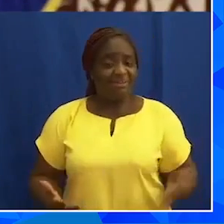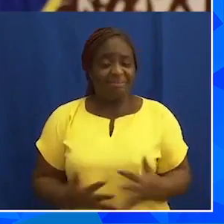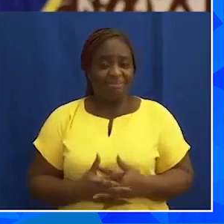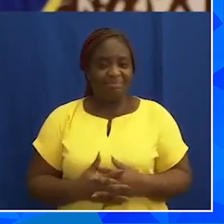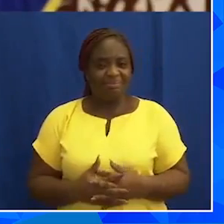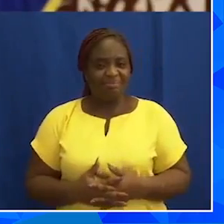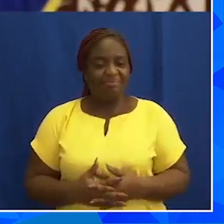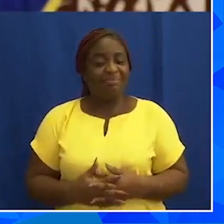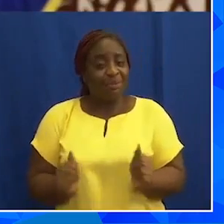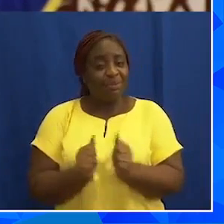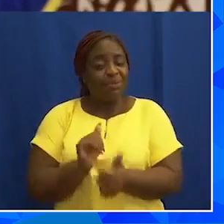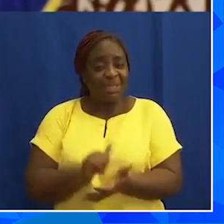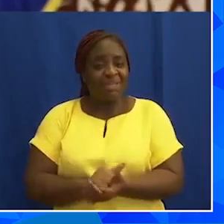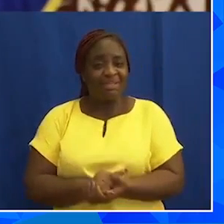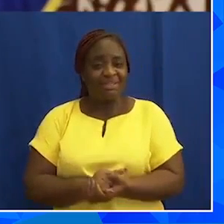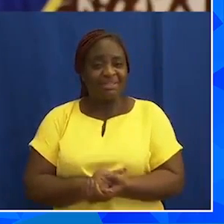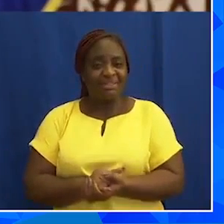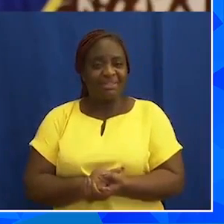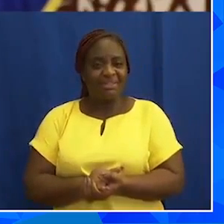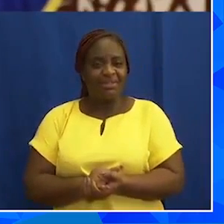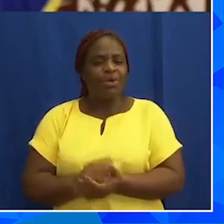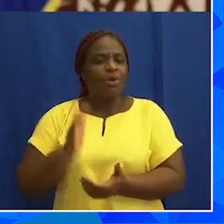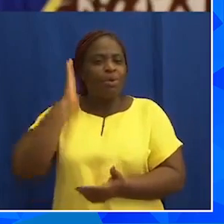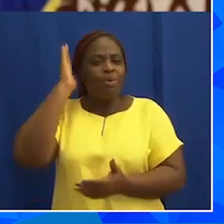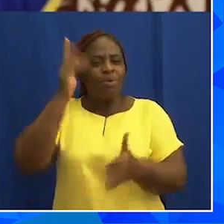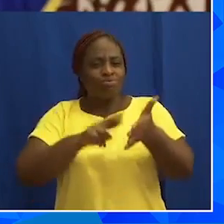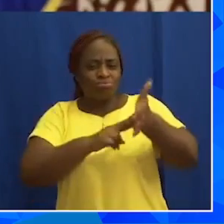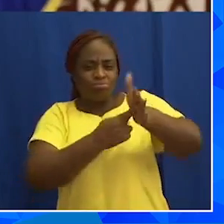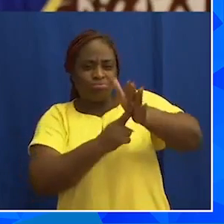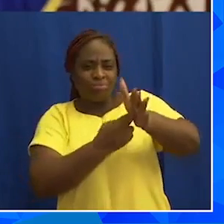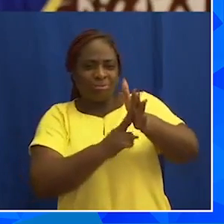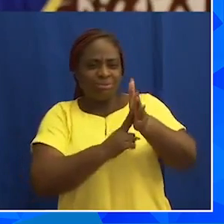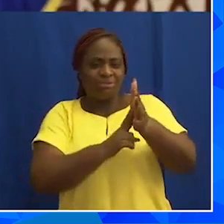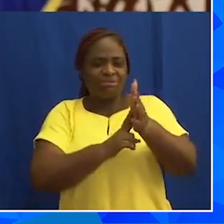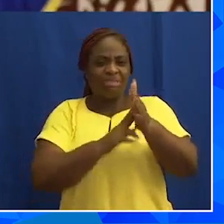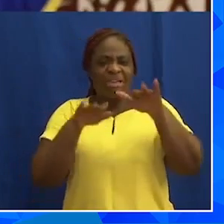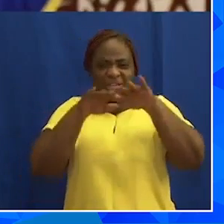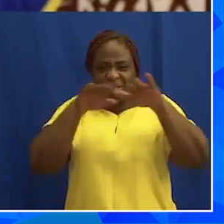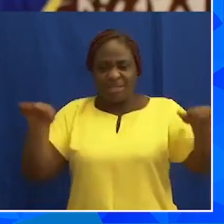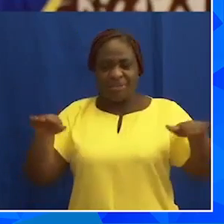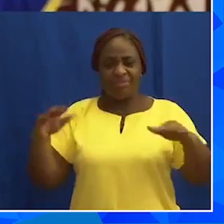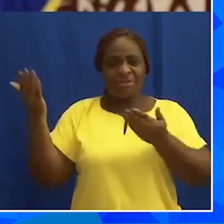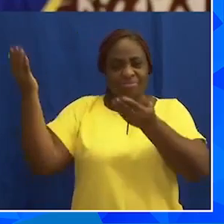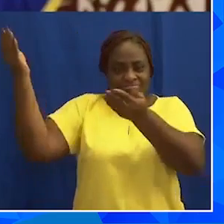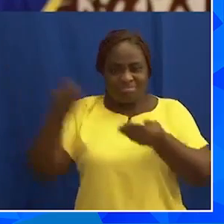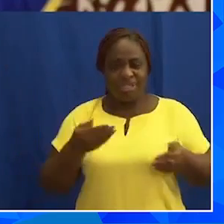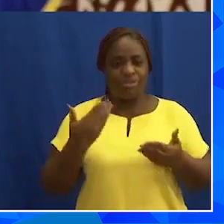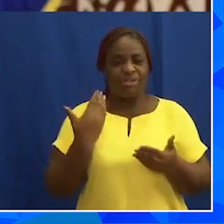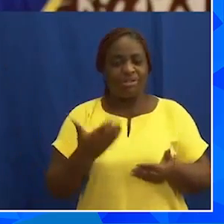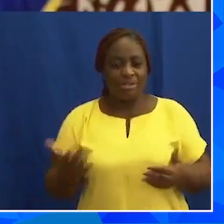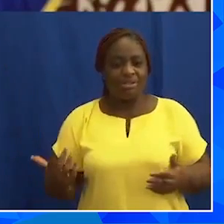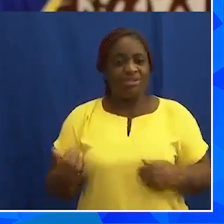To this end, we will review the standards required for imports into the country.